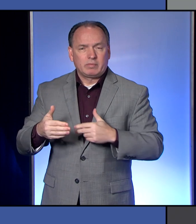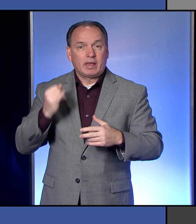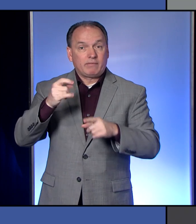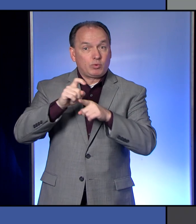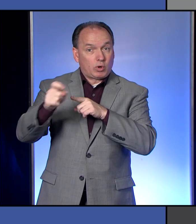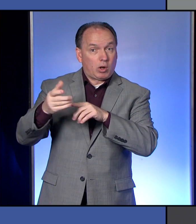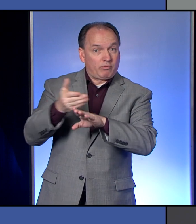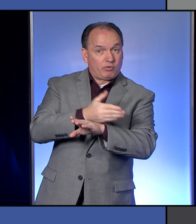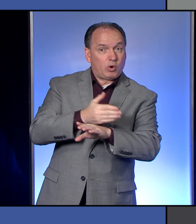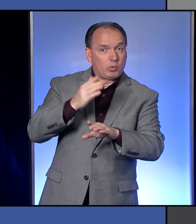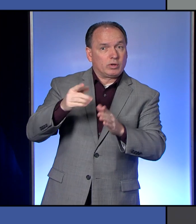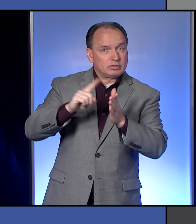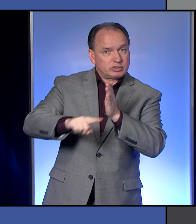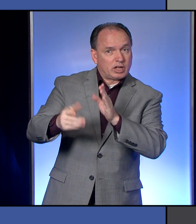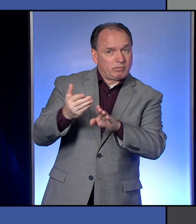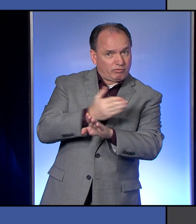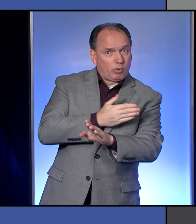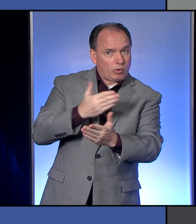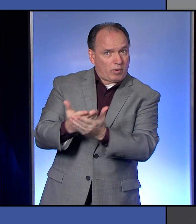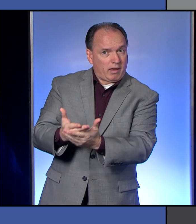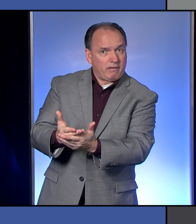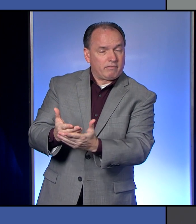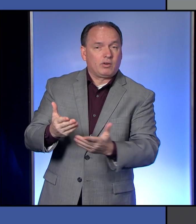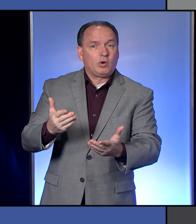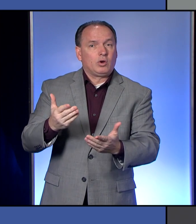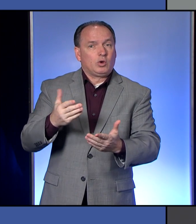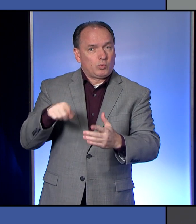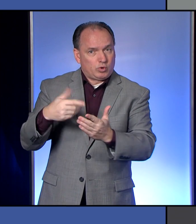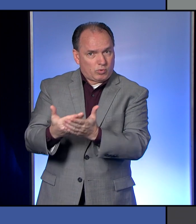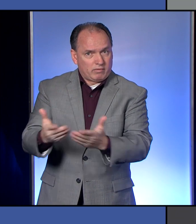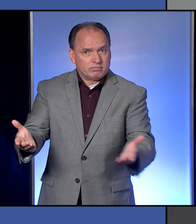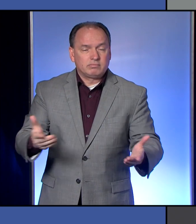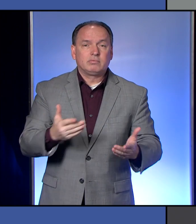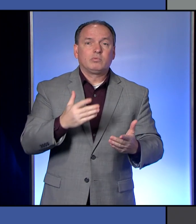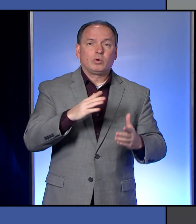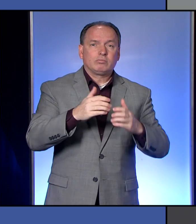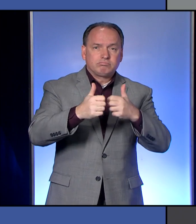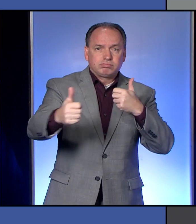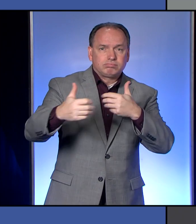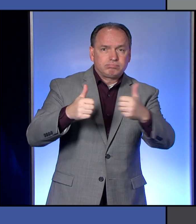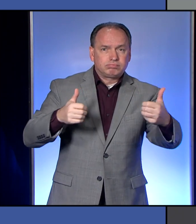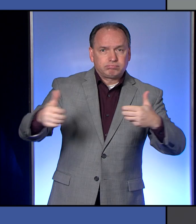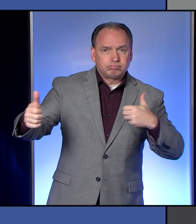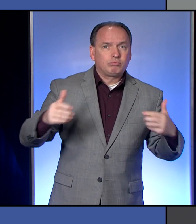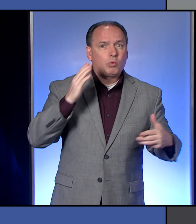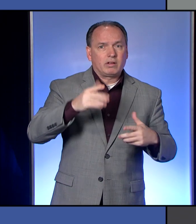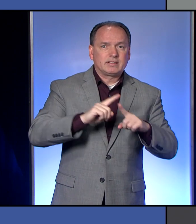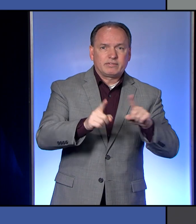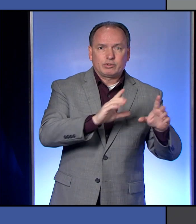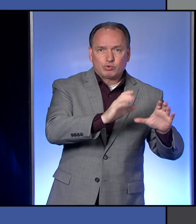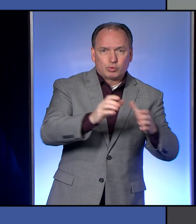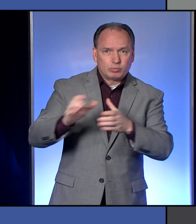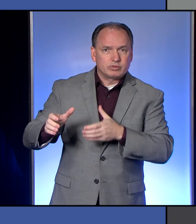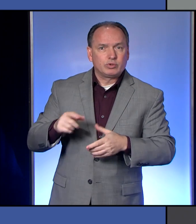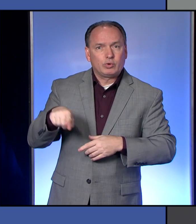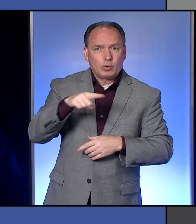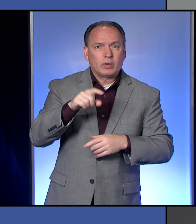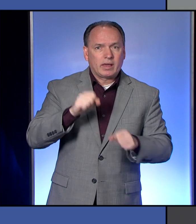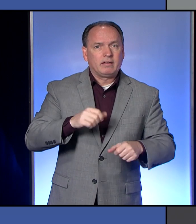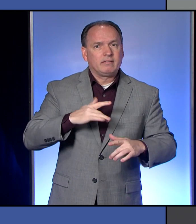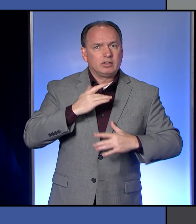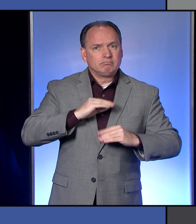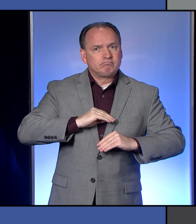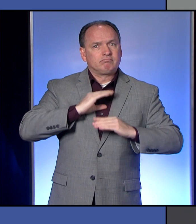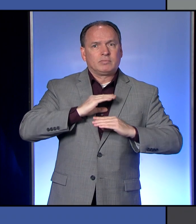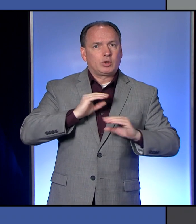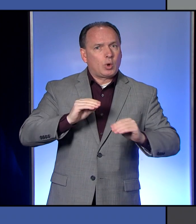we'll pre-screen you. If you arrive, we screen you on arrival. We'll divide you into different populations so that you prevent